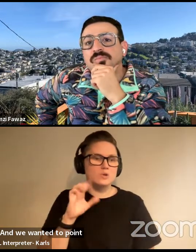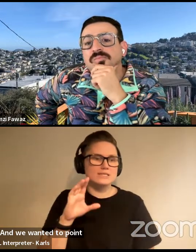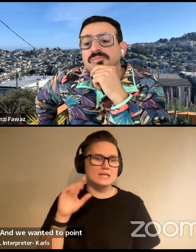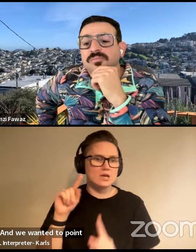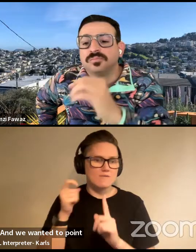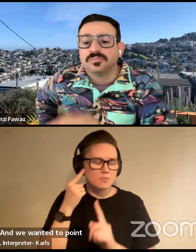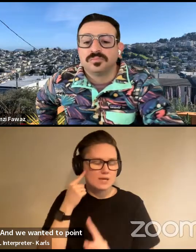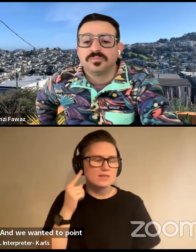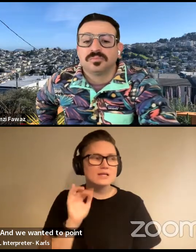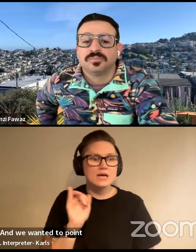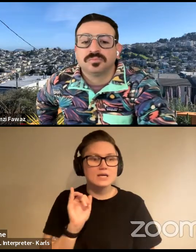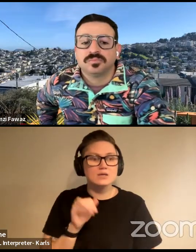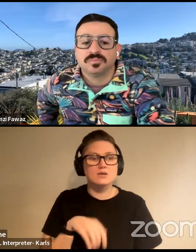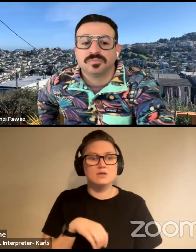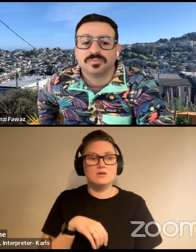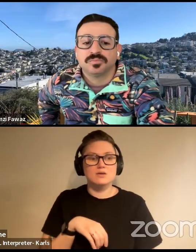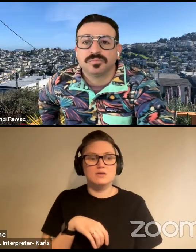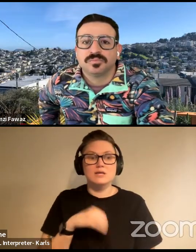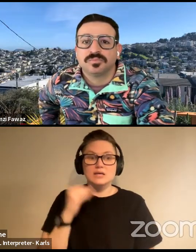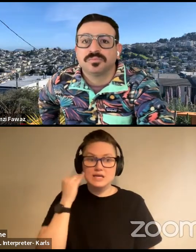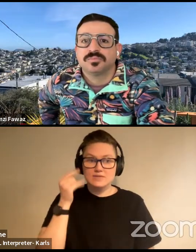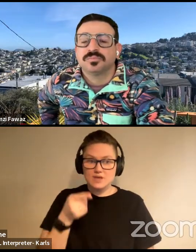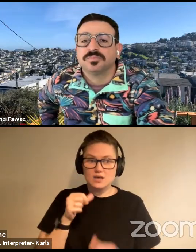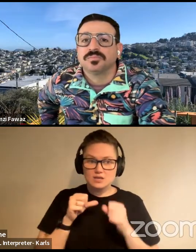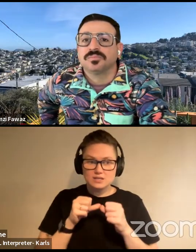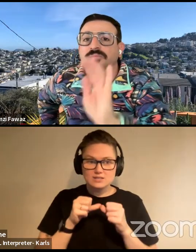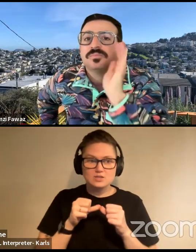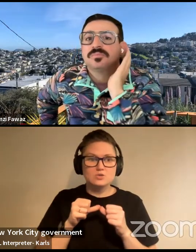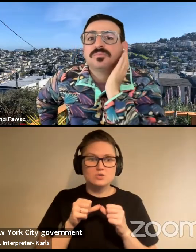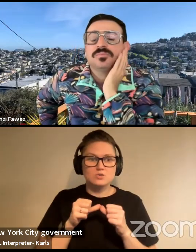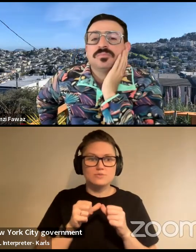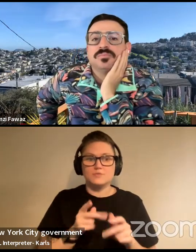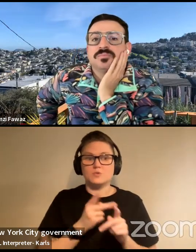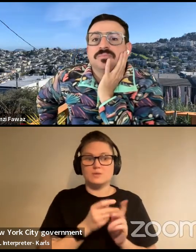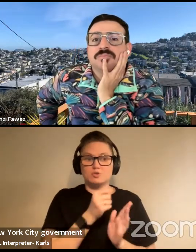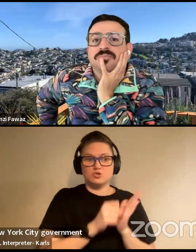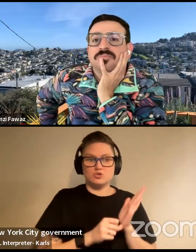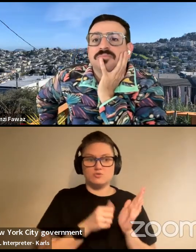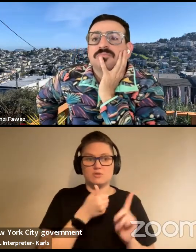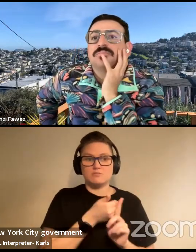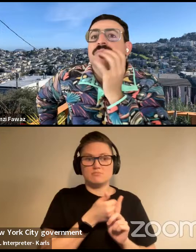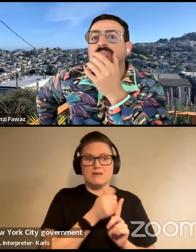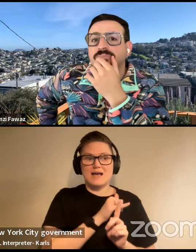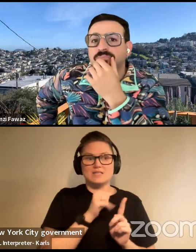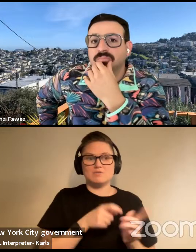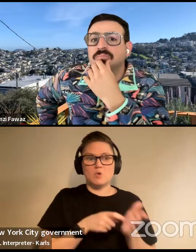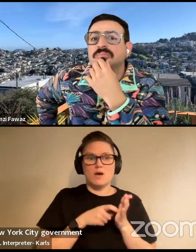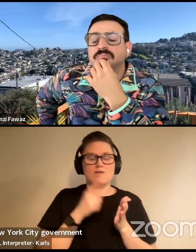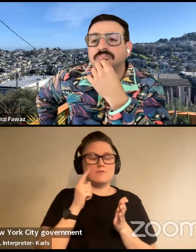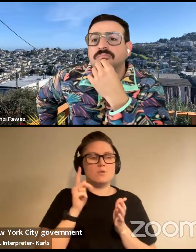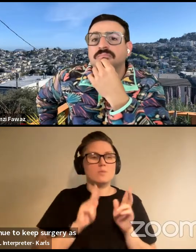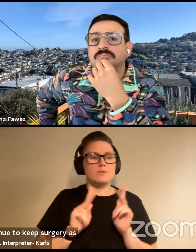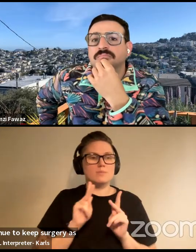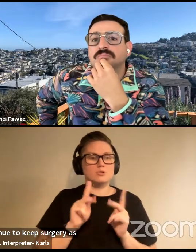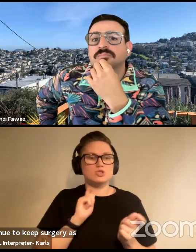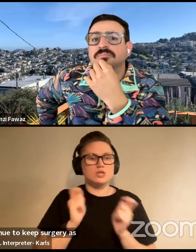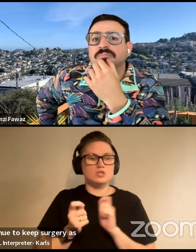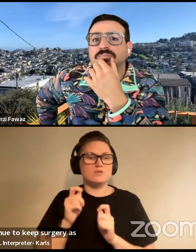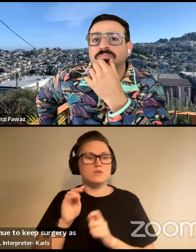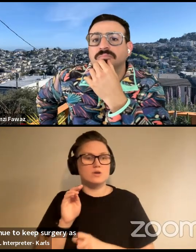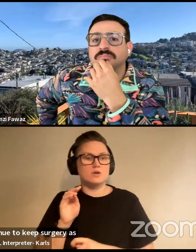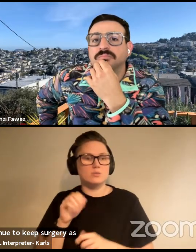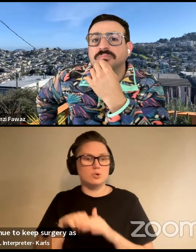that like, if they made, if they continue to keep surgery as a requirement for people changing their birth certificate, that would